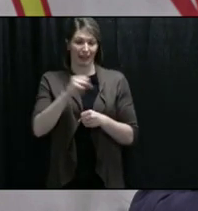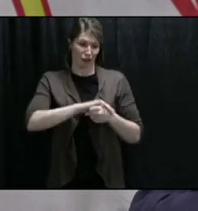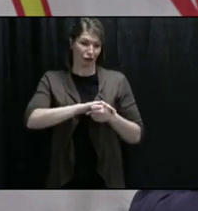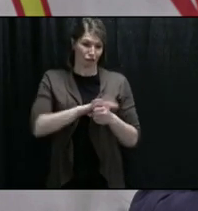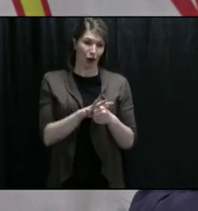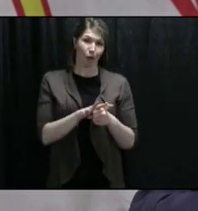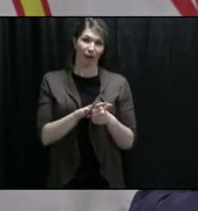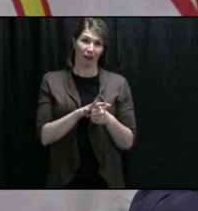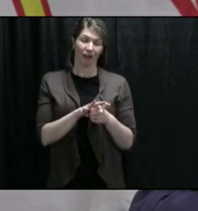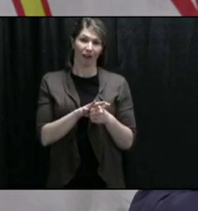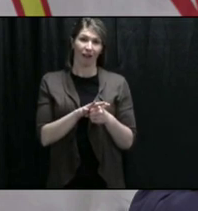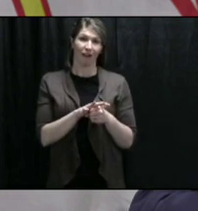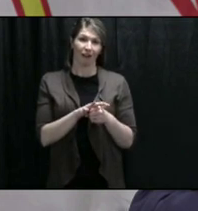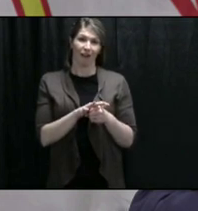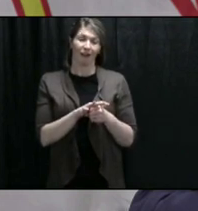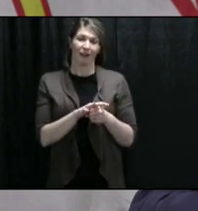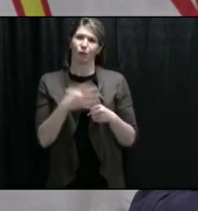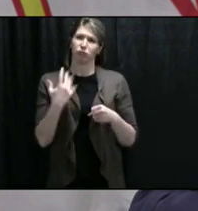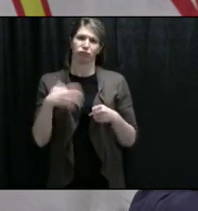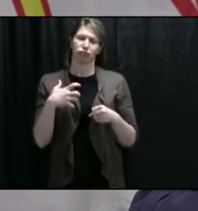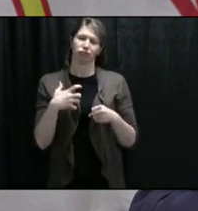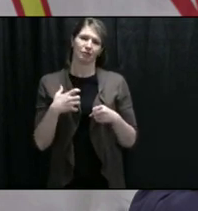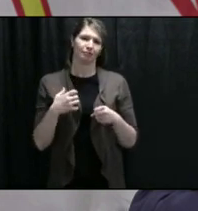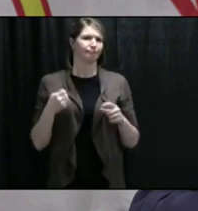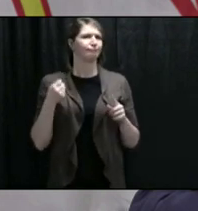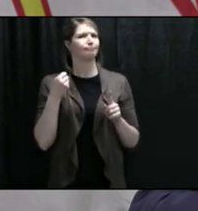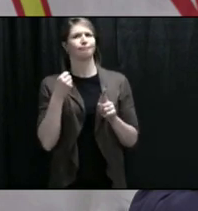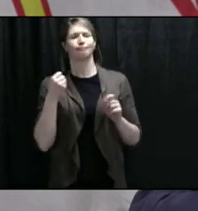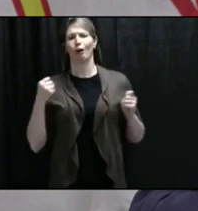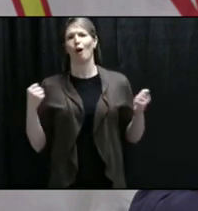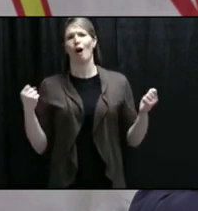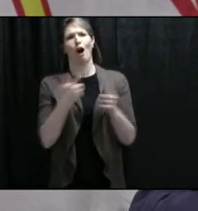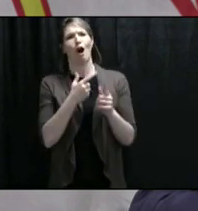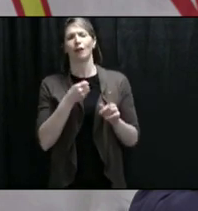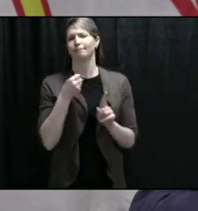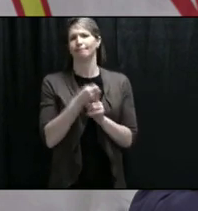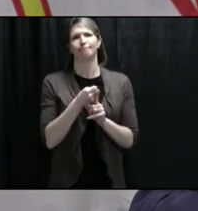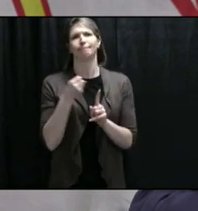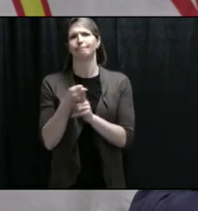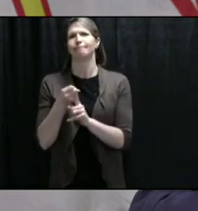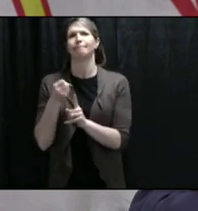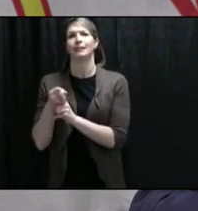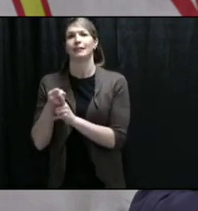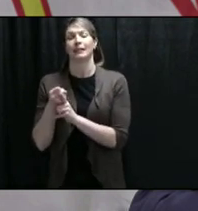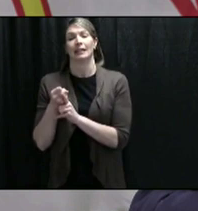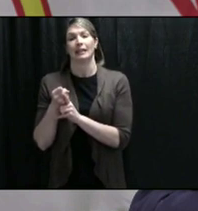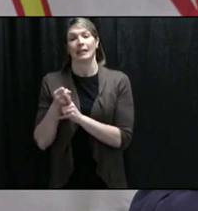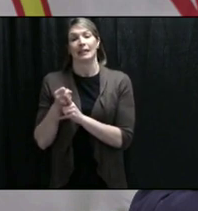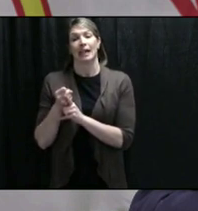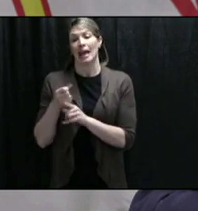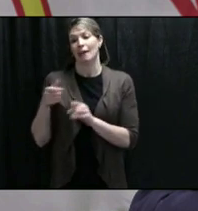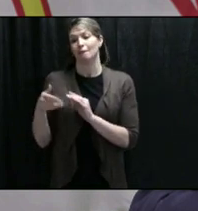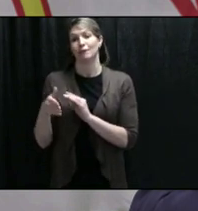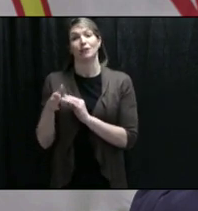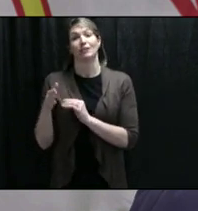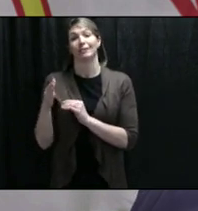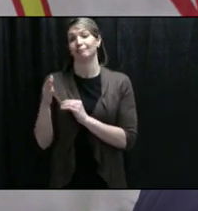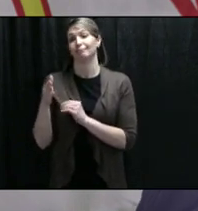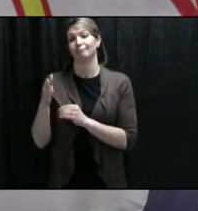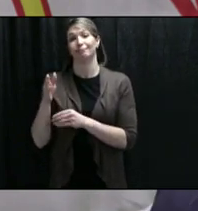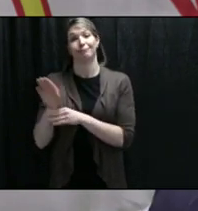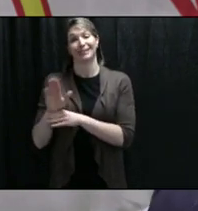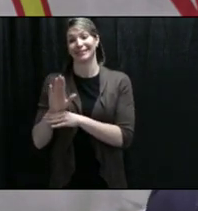corona-19 virus that is having the impact on all industries, and the fishing industry is part of this as well.